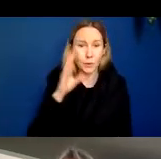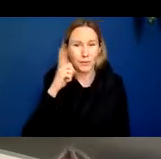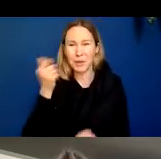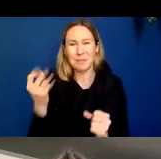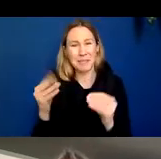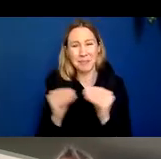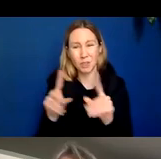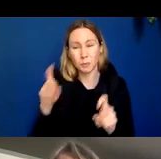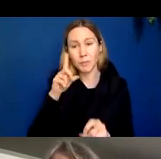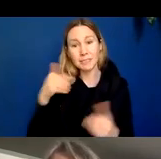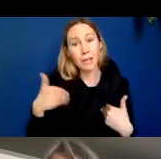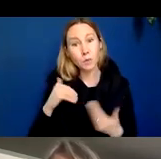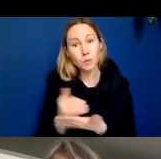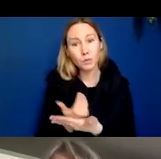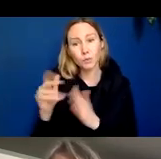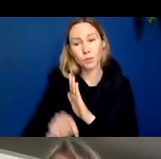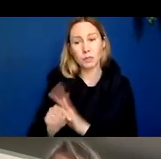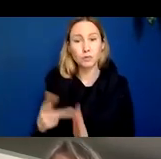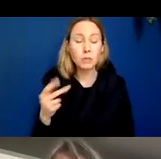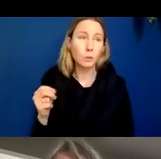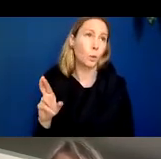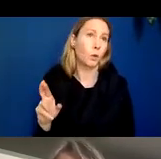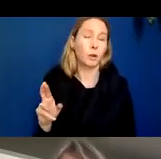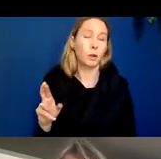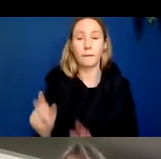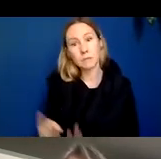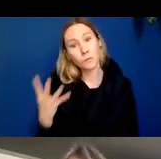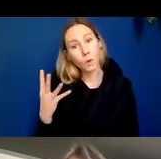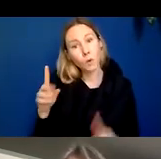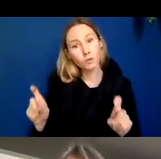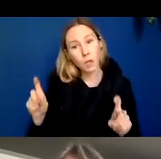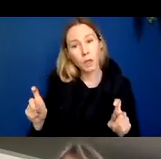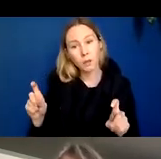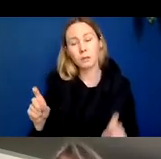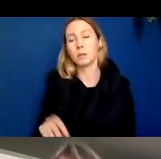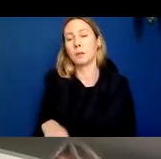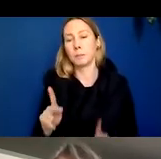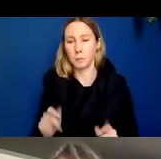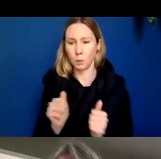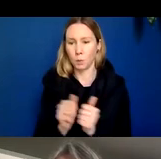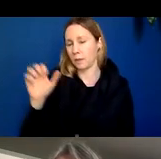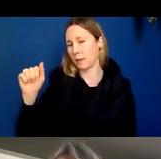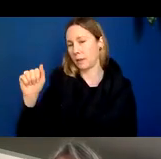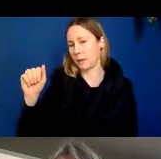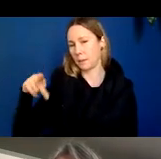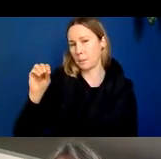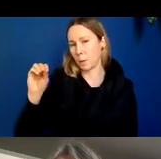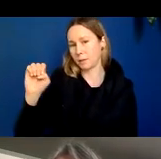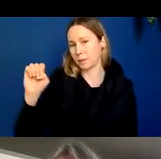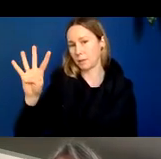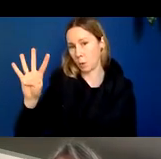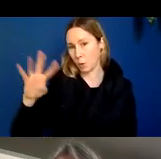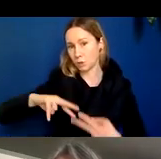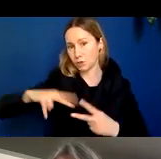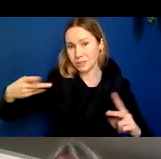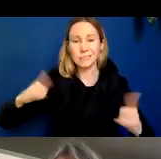trial if there's a new phase three or a phase four trial people with APOE4 were still included